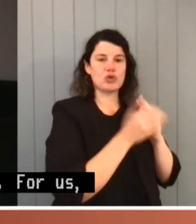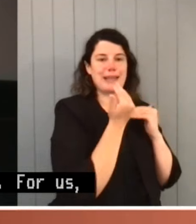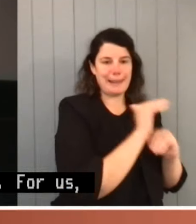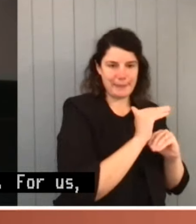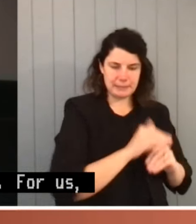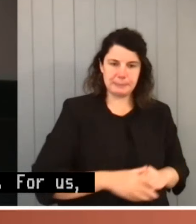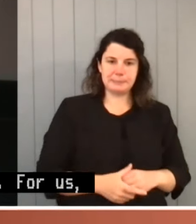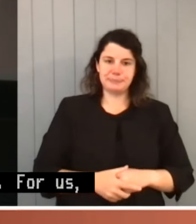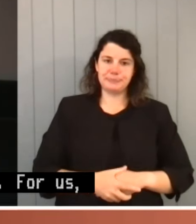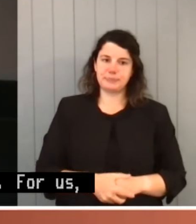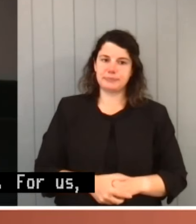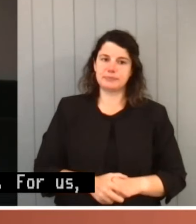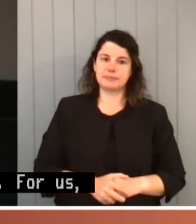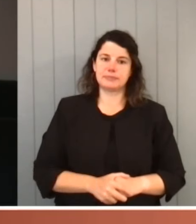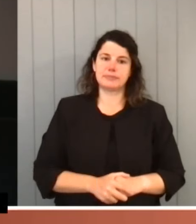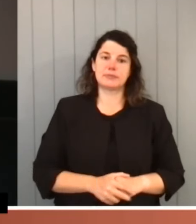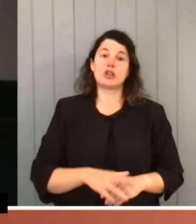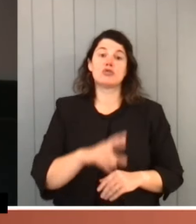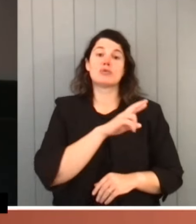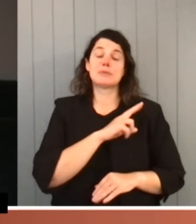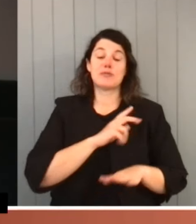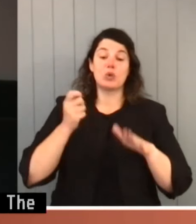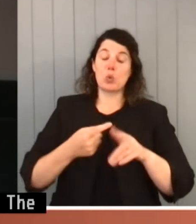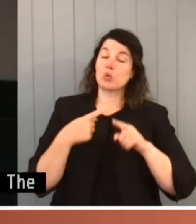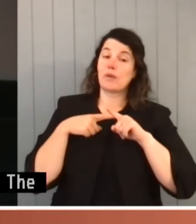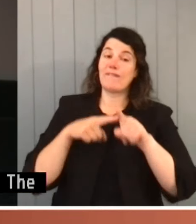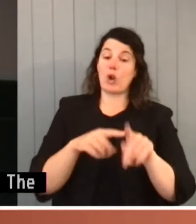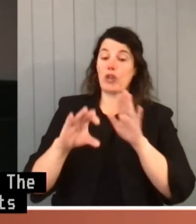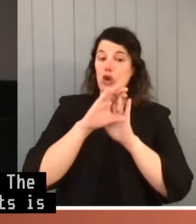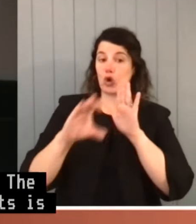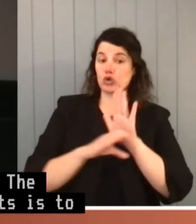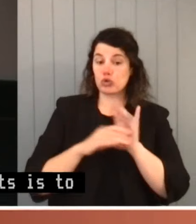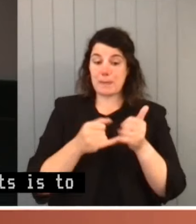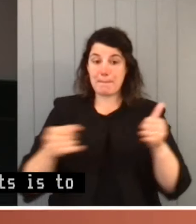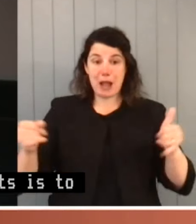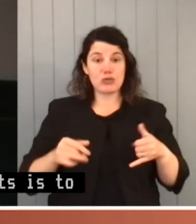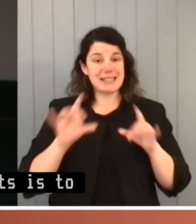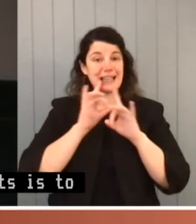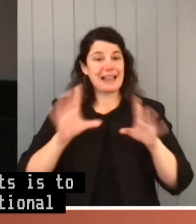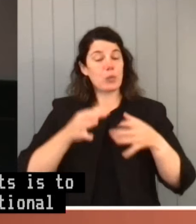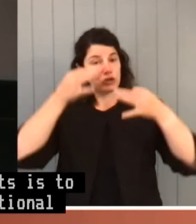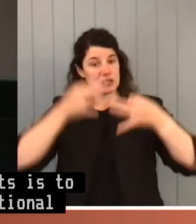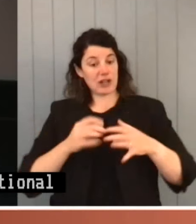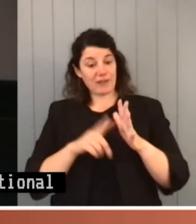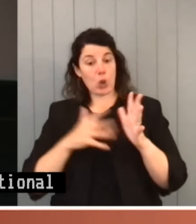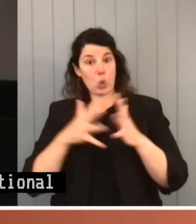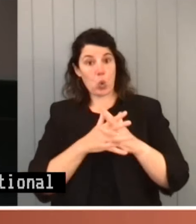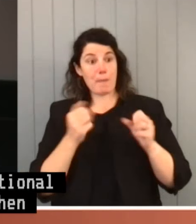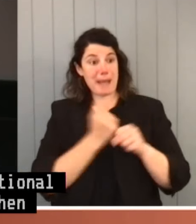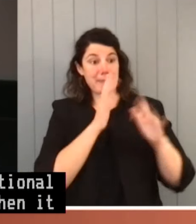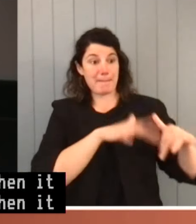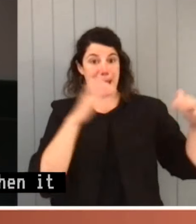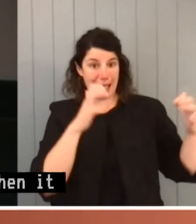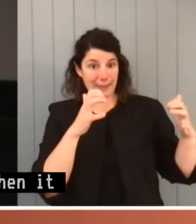The responsibility of the courts to stay within their constitutional boundaries is also clear when it comes to deciding whether a law made by the Parliament is beyond the